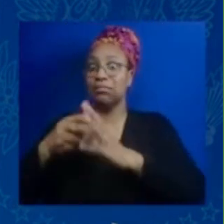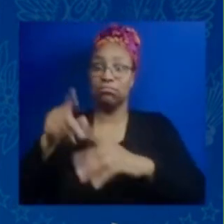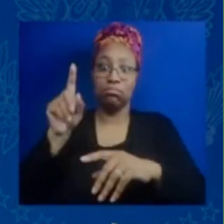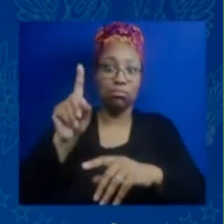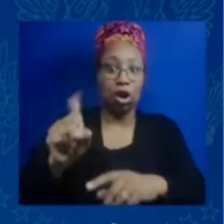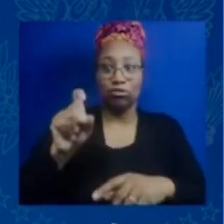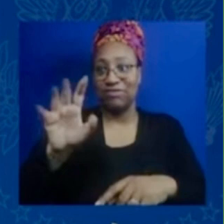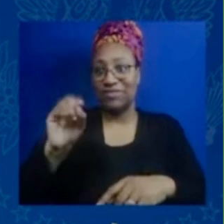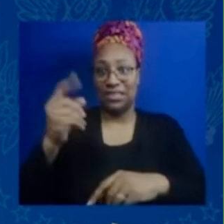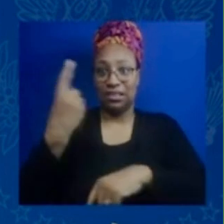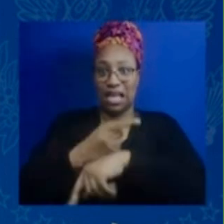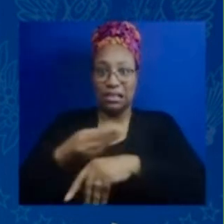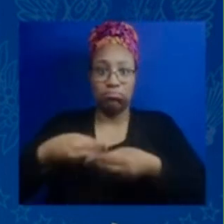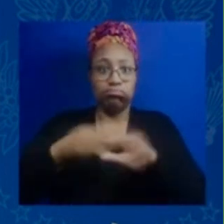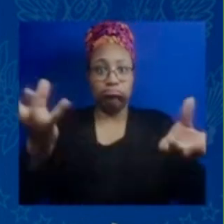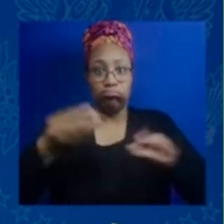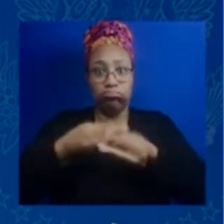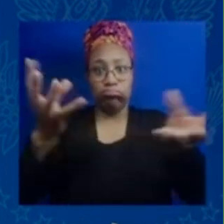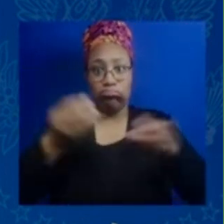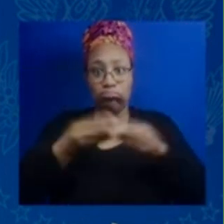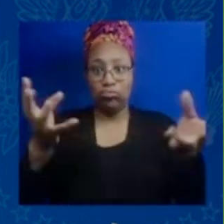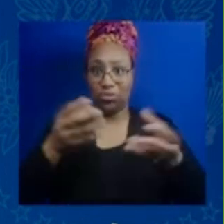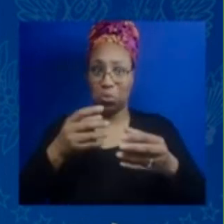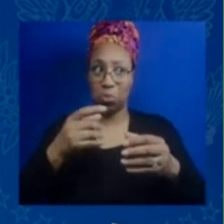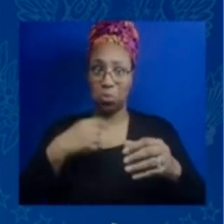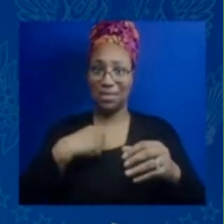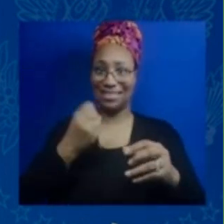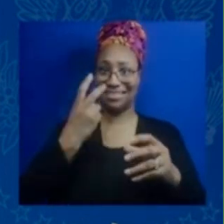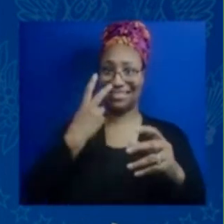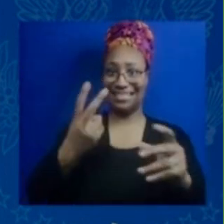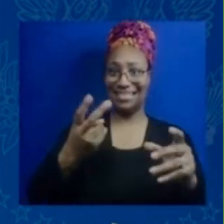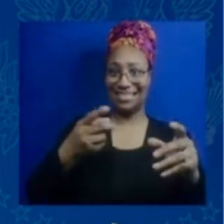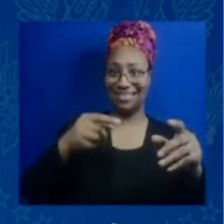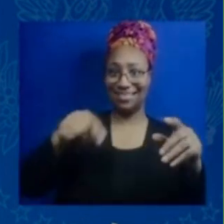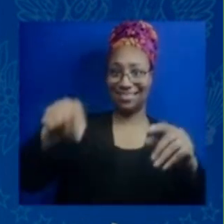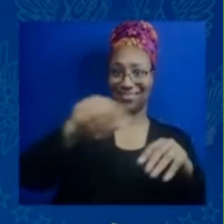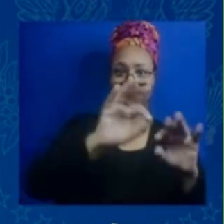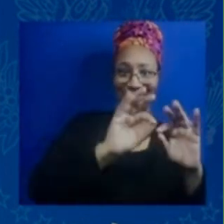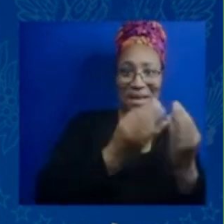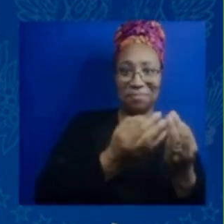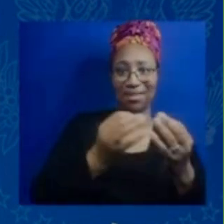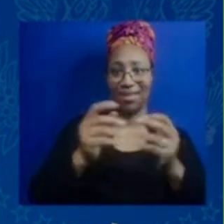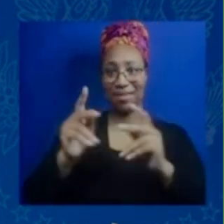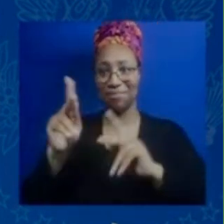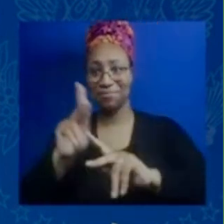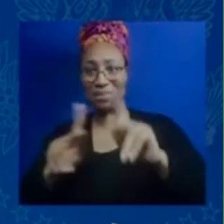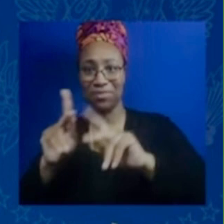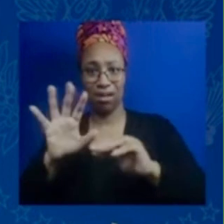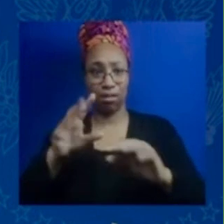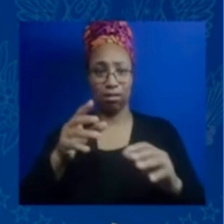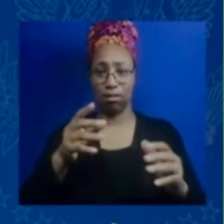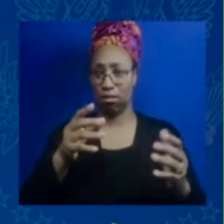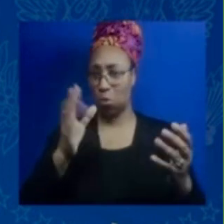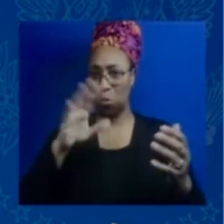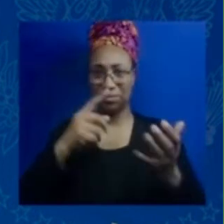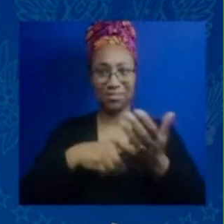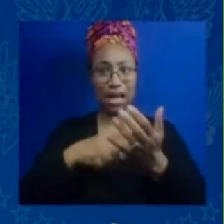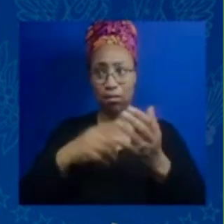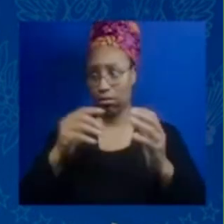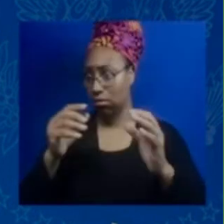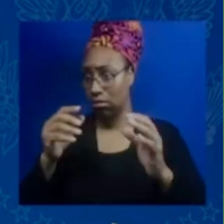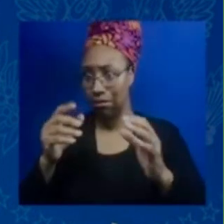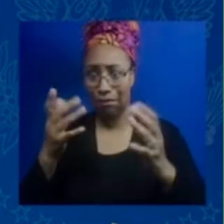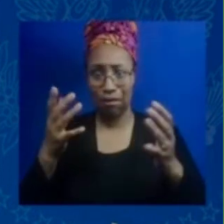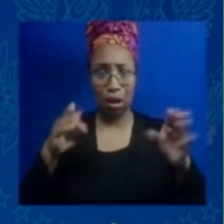we were able to go from you know families stuck at home and closed businesses and closed schools kids not in their seats and